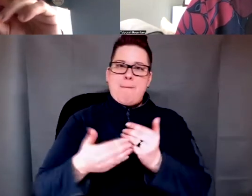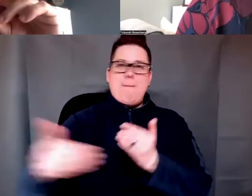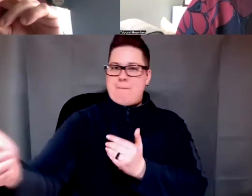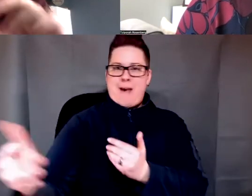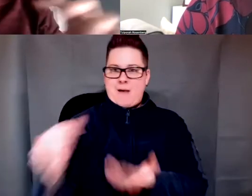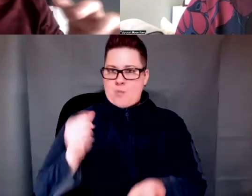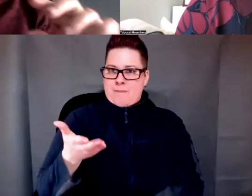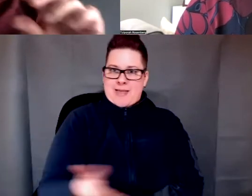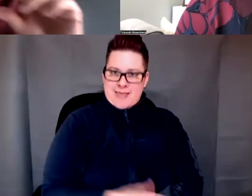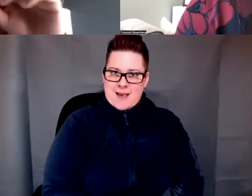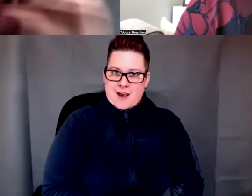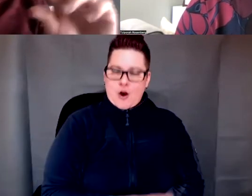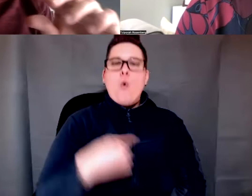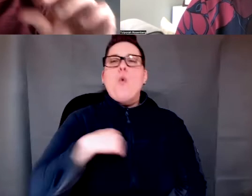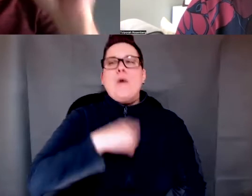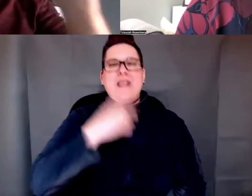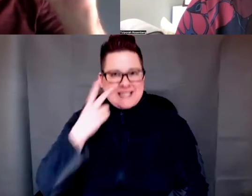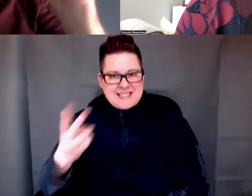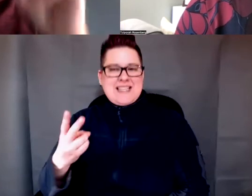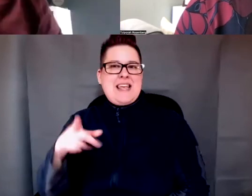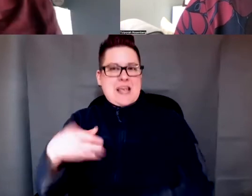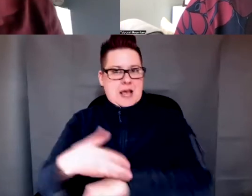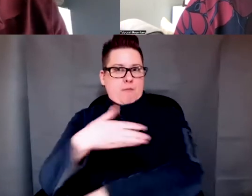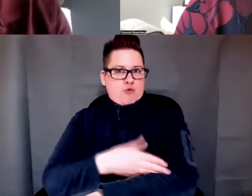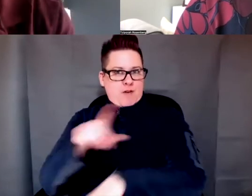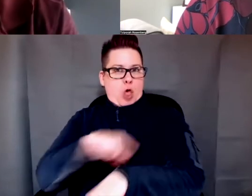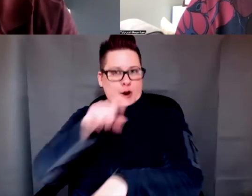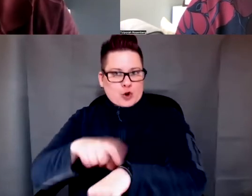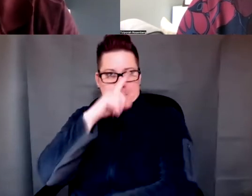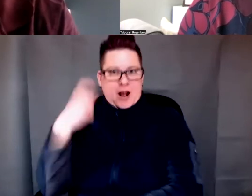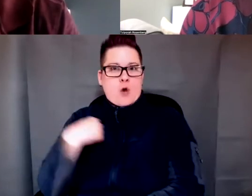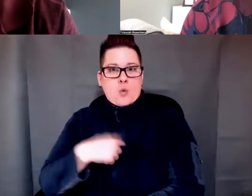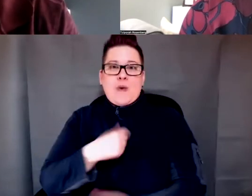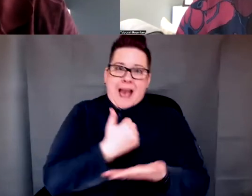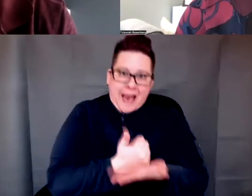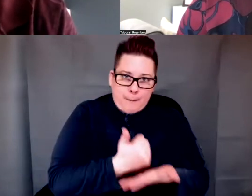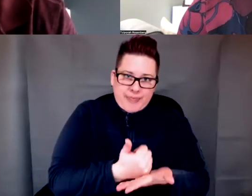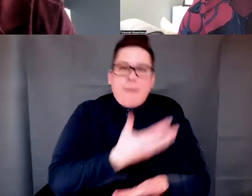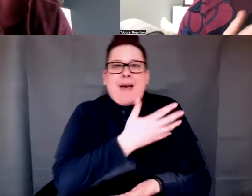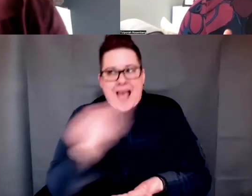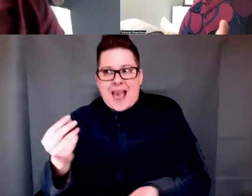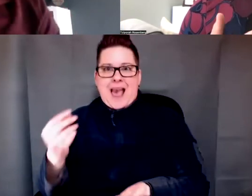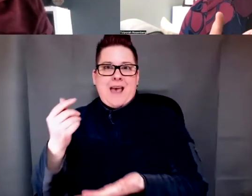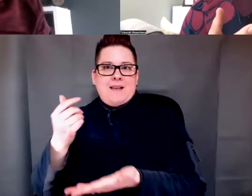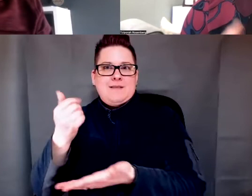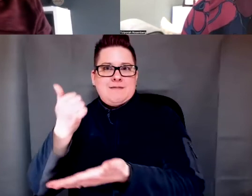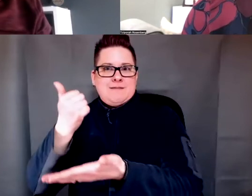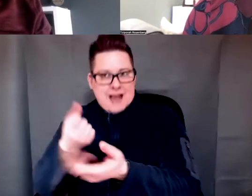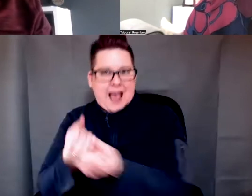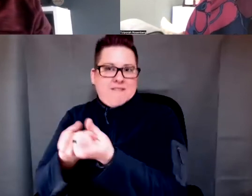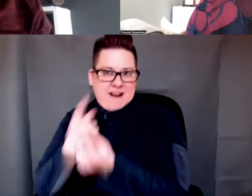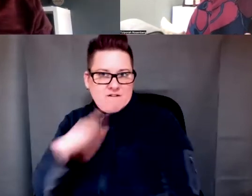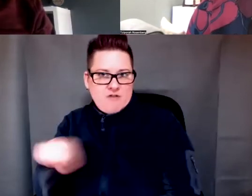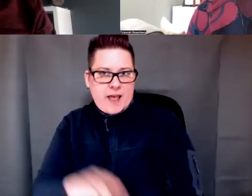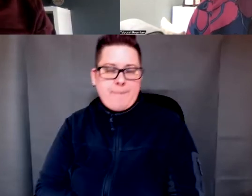addressed that in the intervention, but also at the advocacy level. Absolutely. I mean, you're really talking about some of the essential